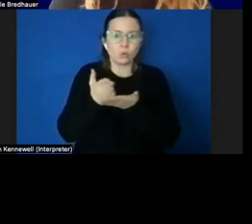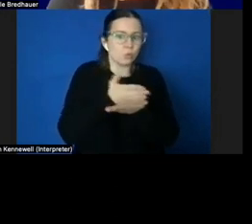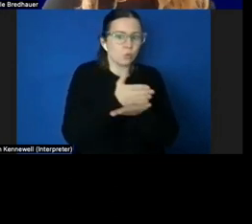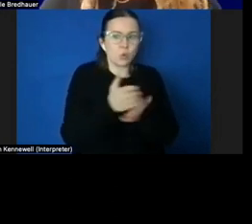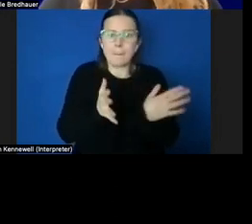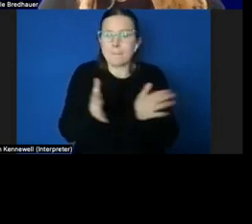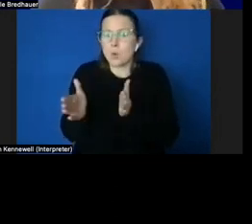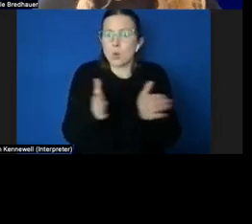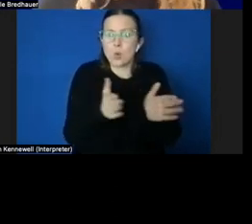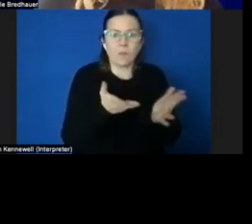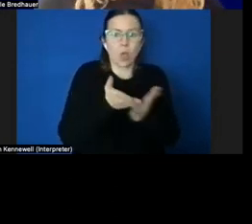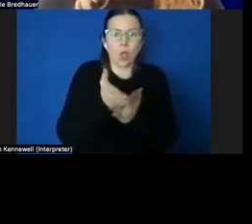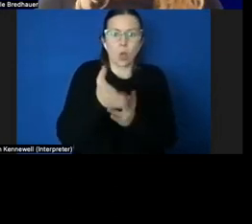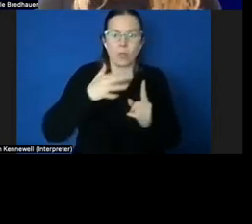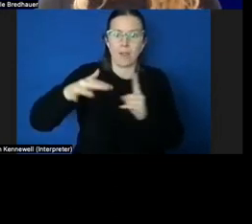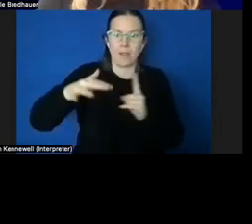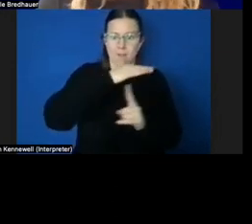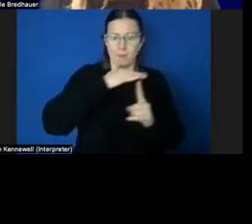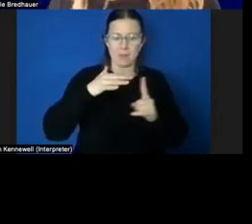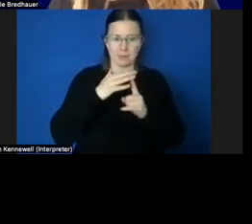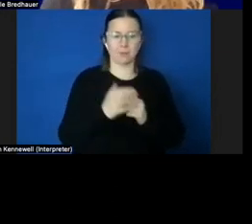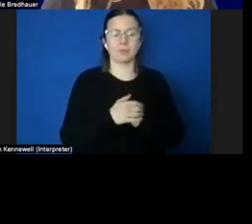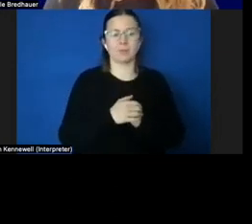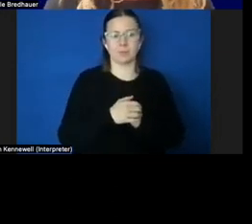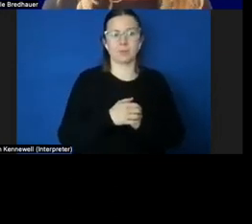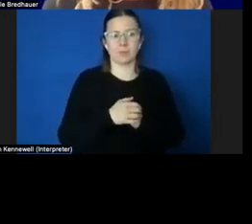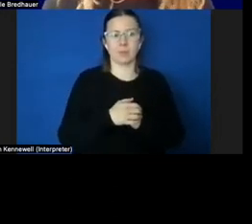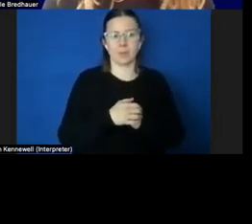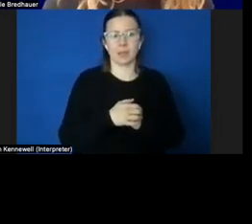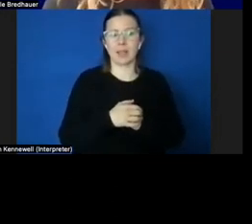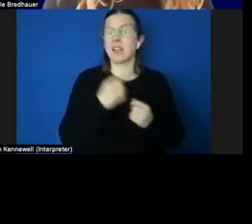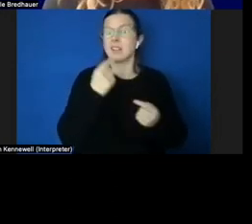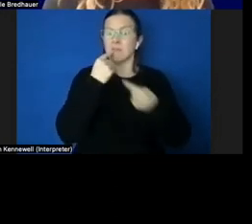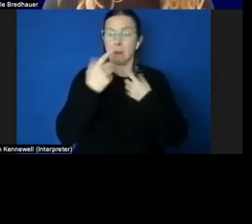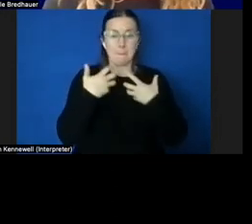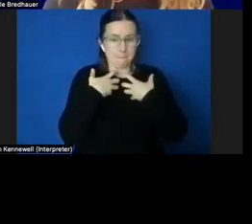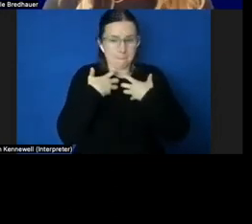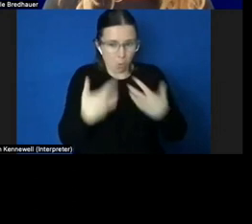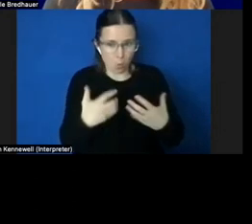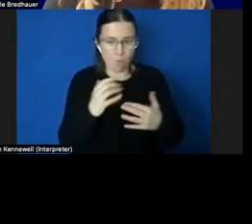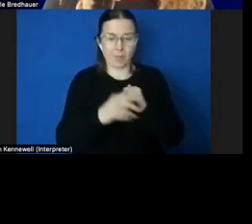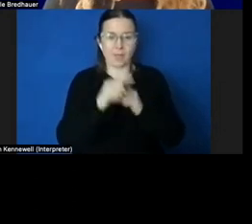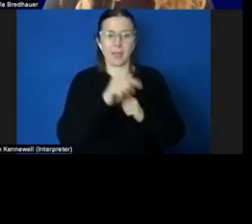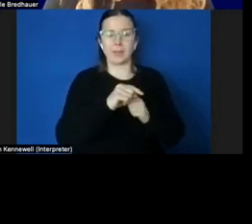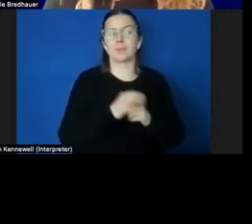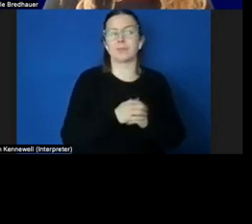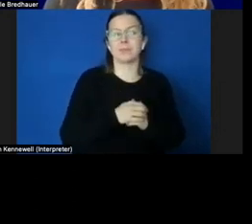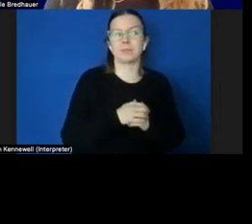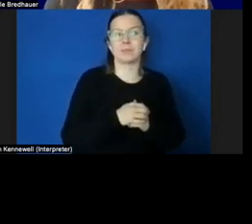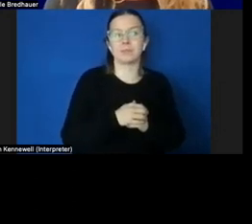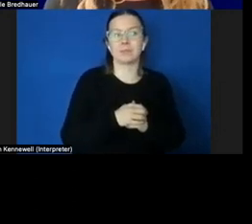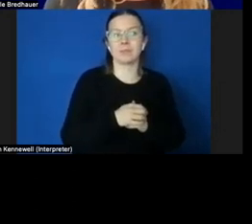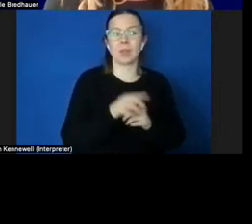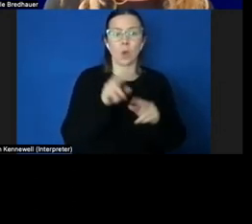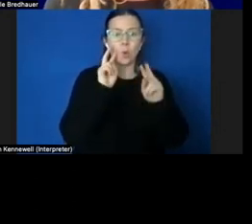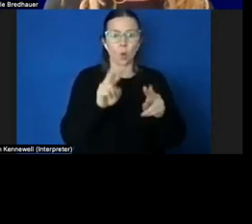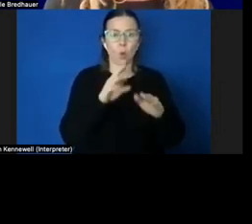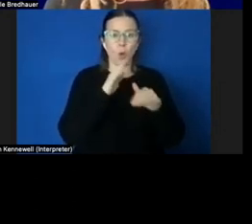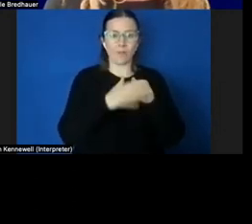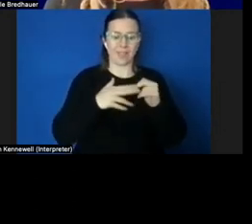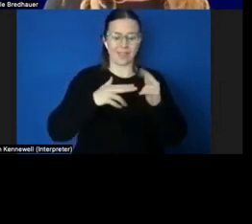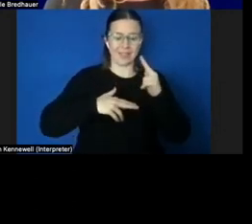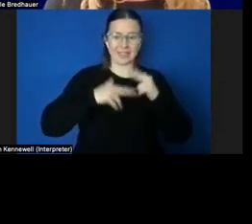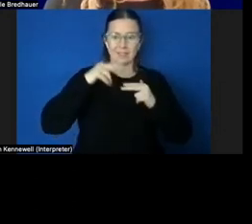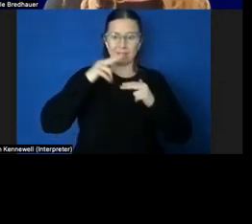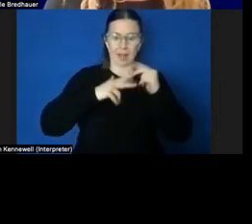If we break this down a little bit further, we can look at the developmental sequence of O